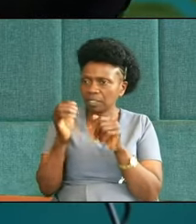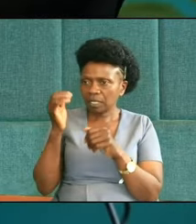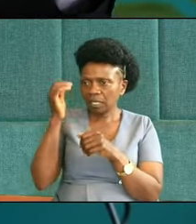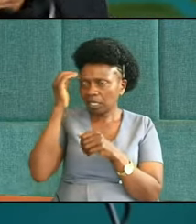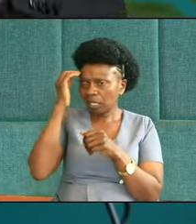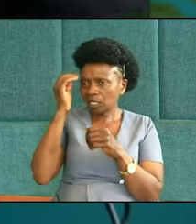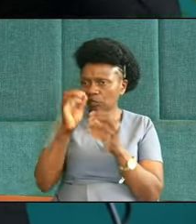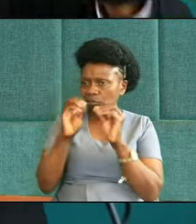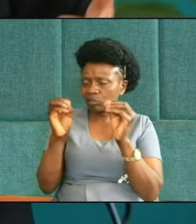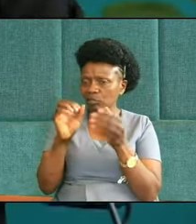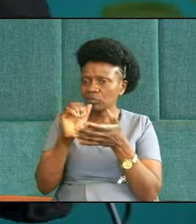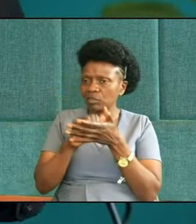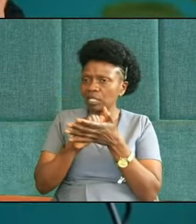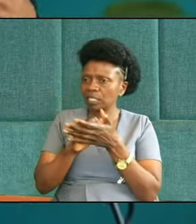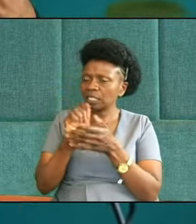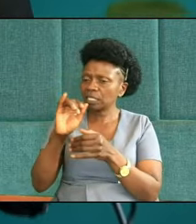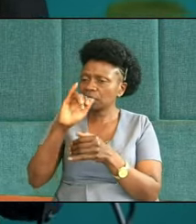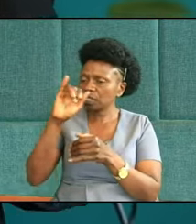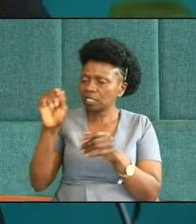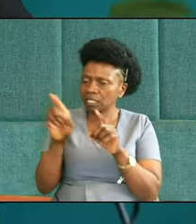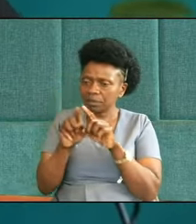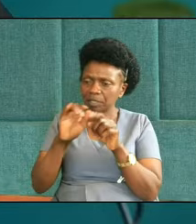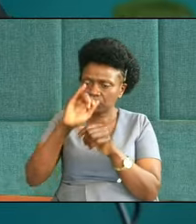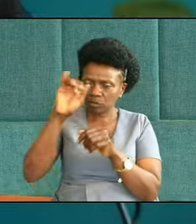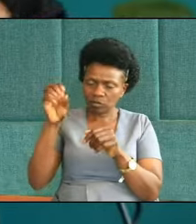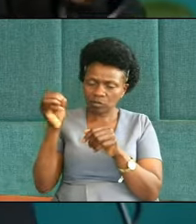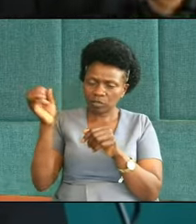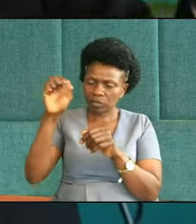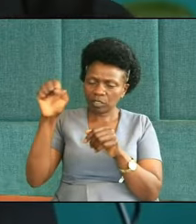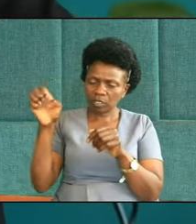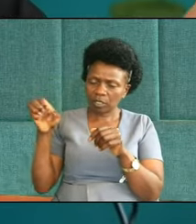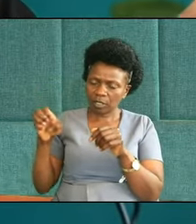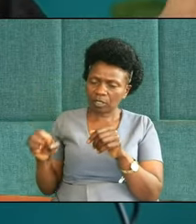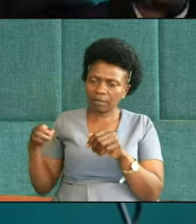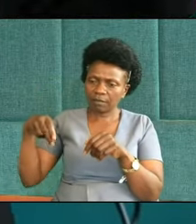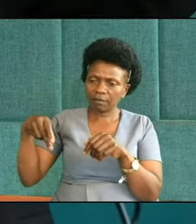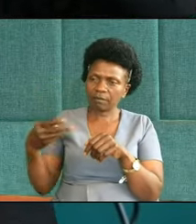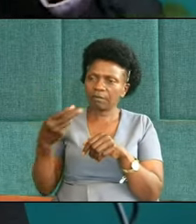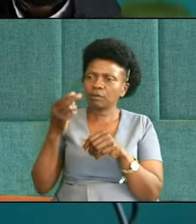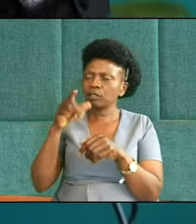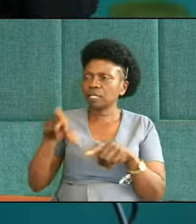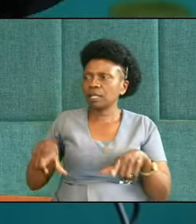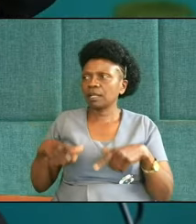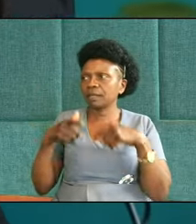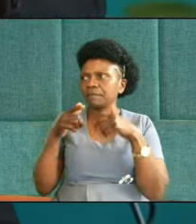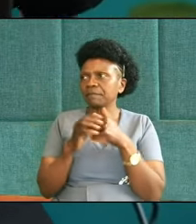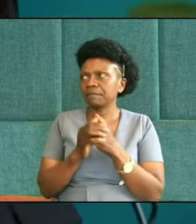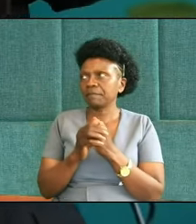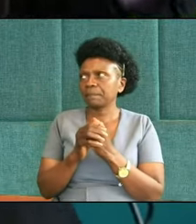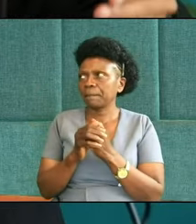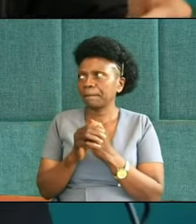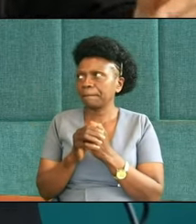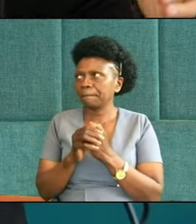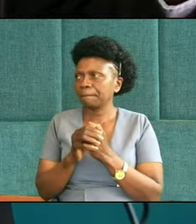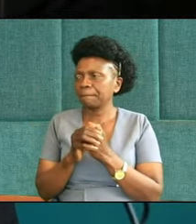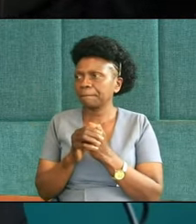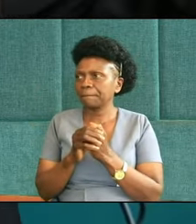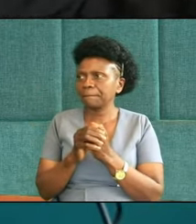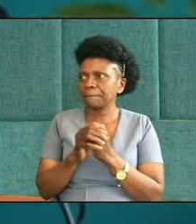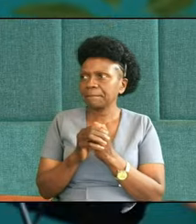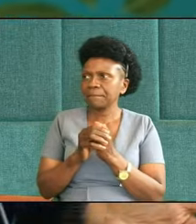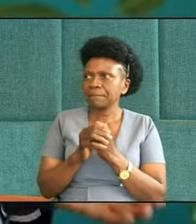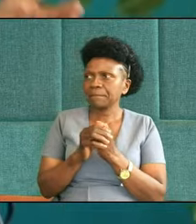even adults struggle with our own challenges in our lives. Parents are not perfect, but hopefully by God's grace, parents can also grow.